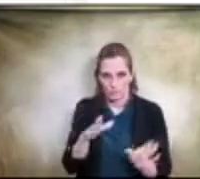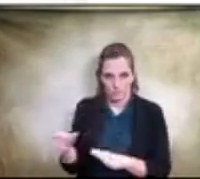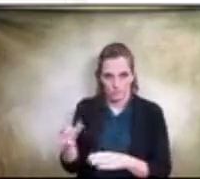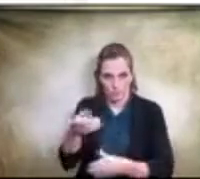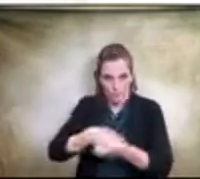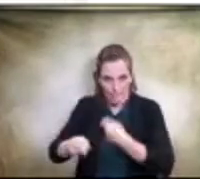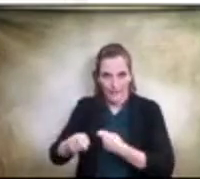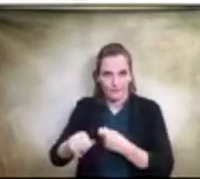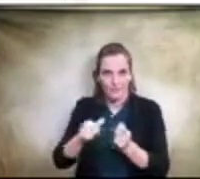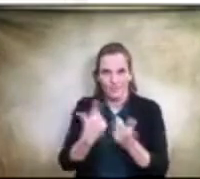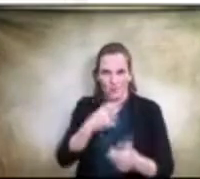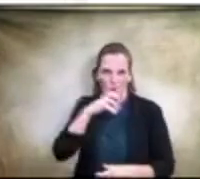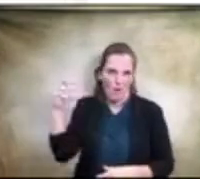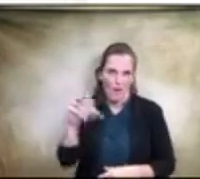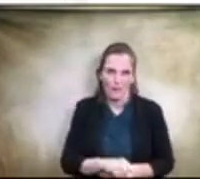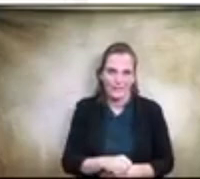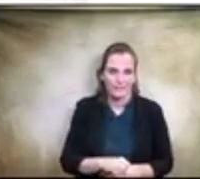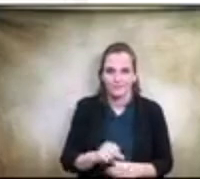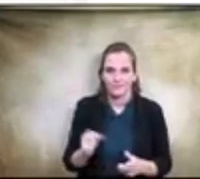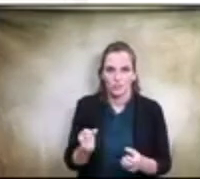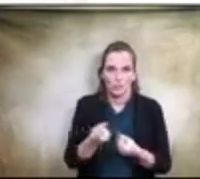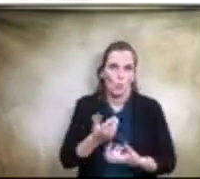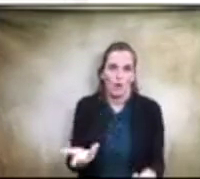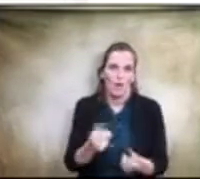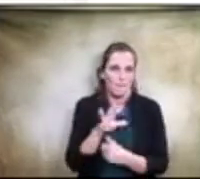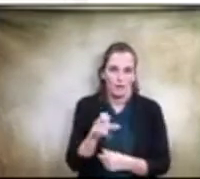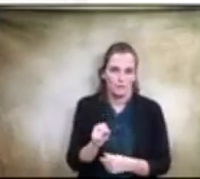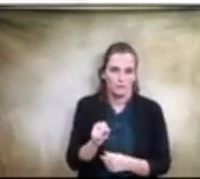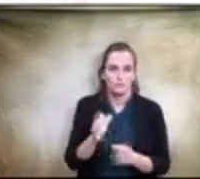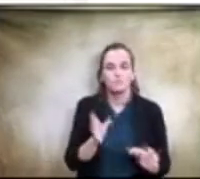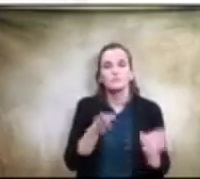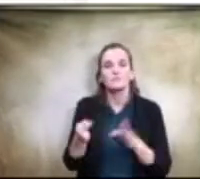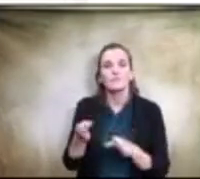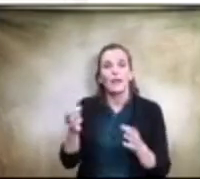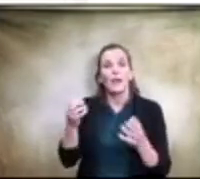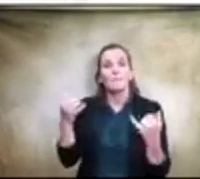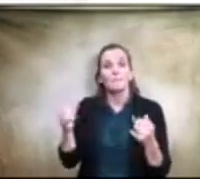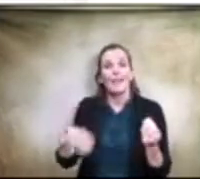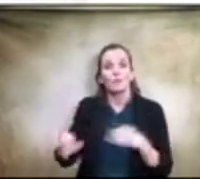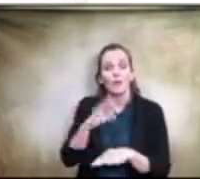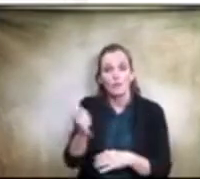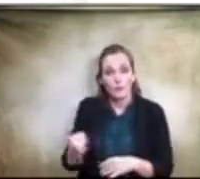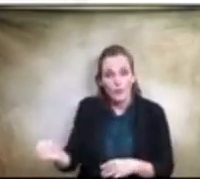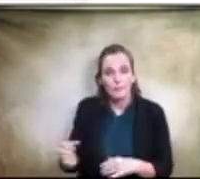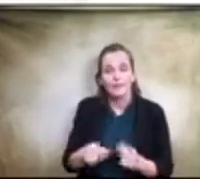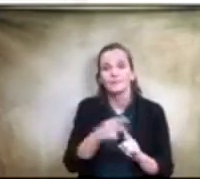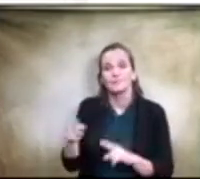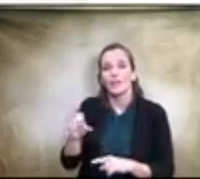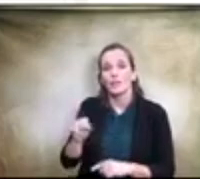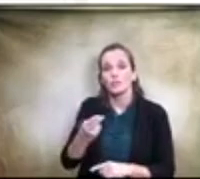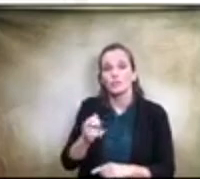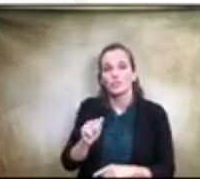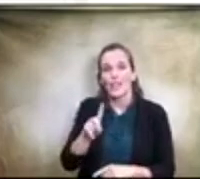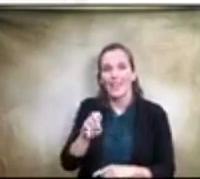worn out buses. Then we have playground equipment and shade structures for our elementary campuses.